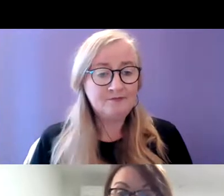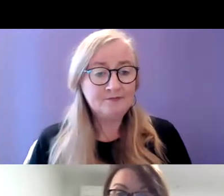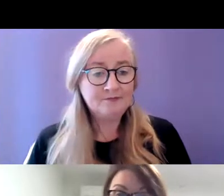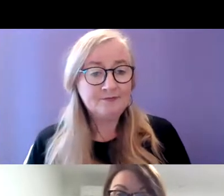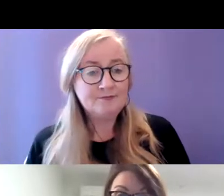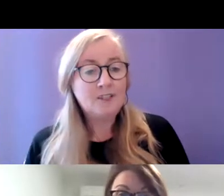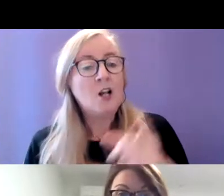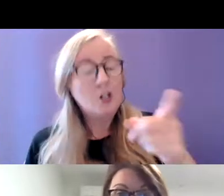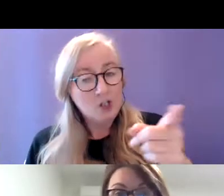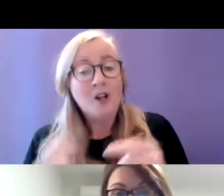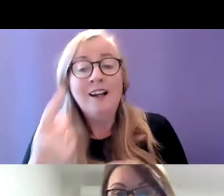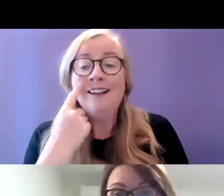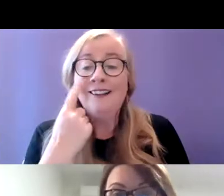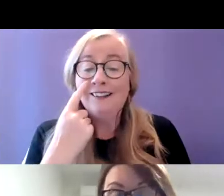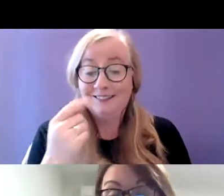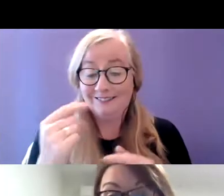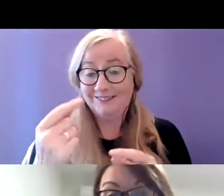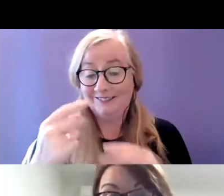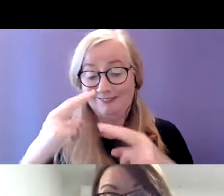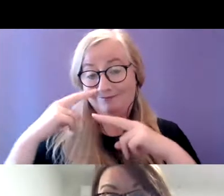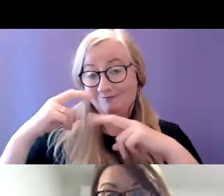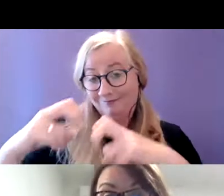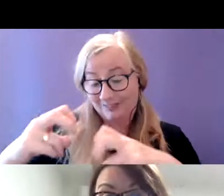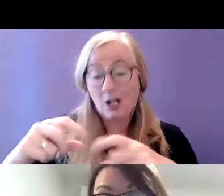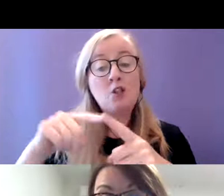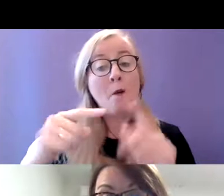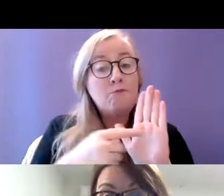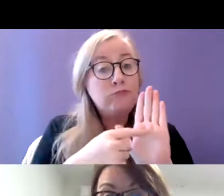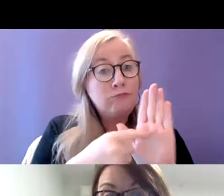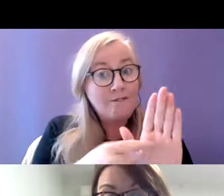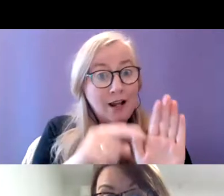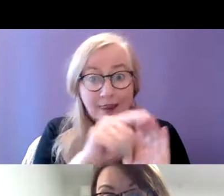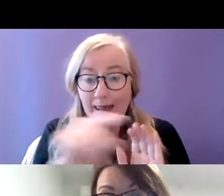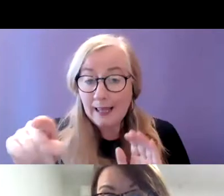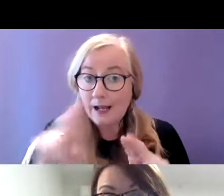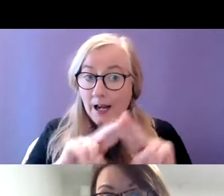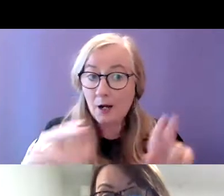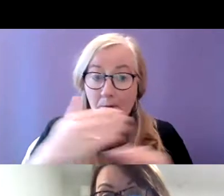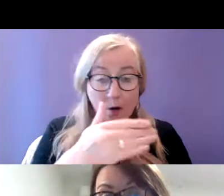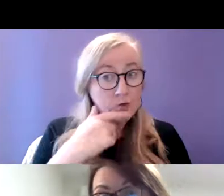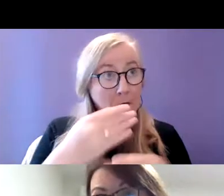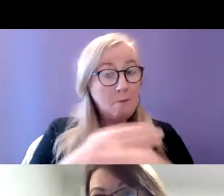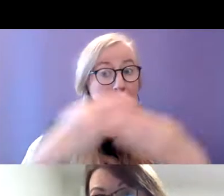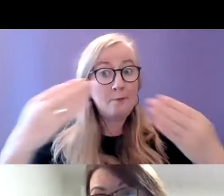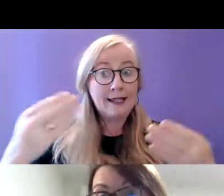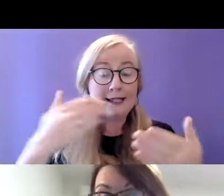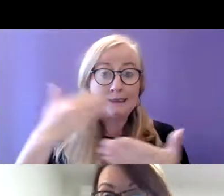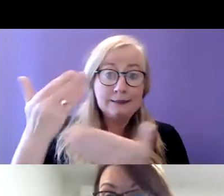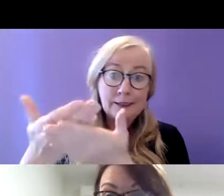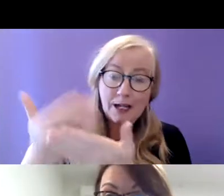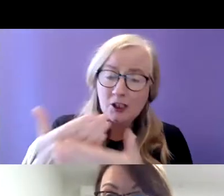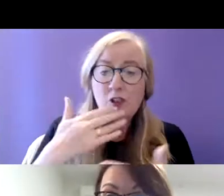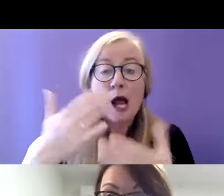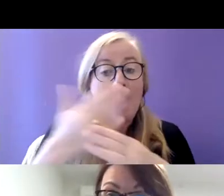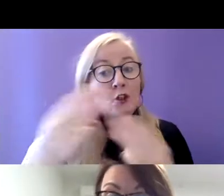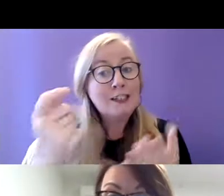So we saw earlier on in the data that in terms of the profile and this issue of unemployment and the huge demand. So how much time a carer